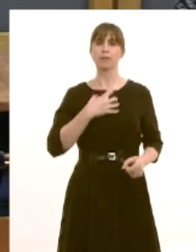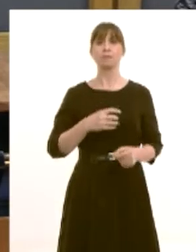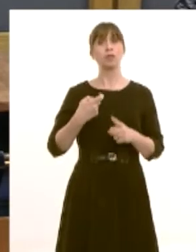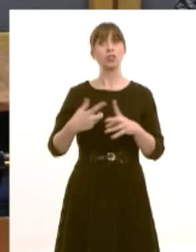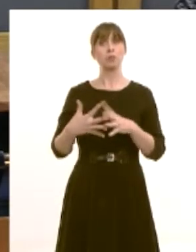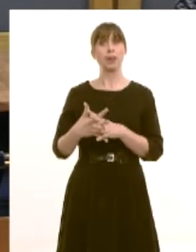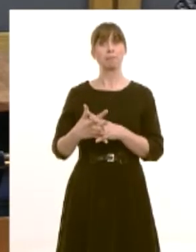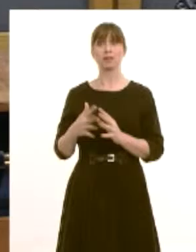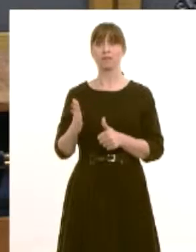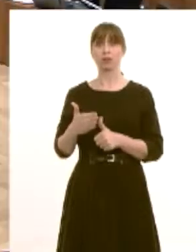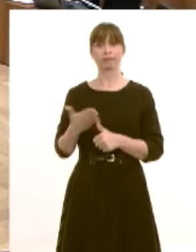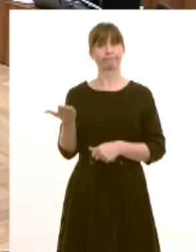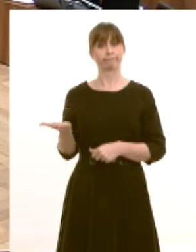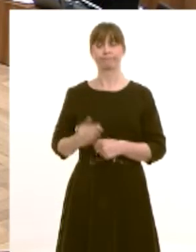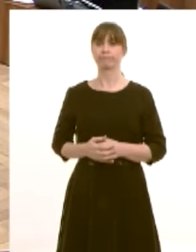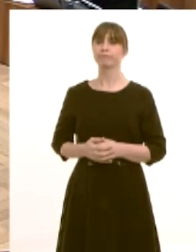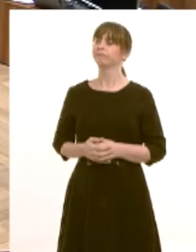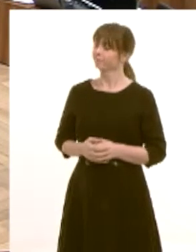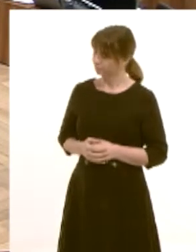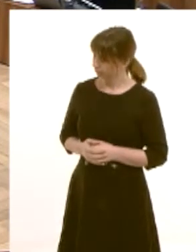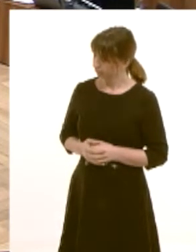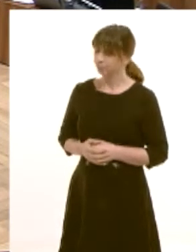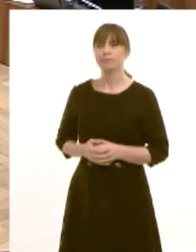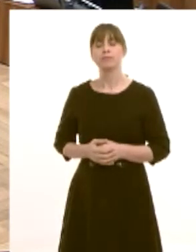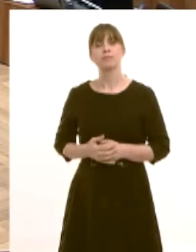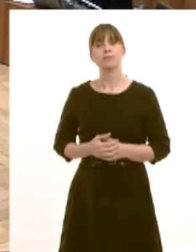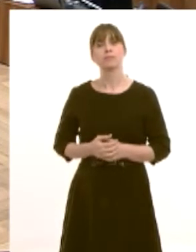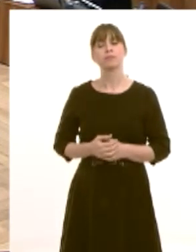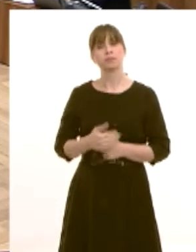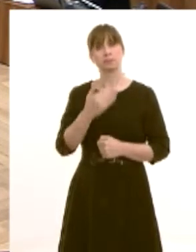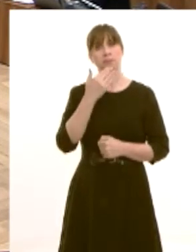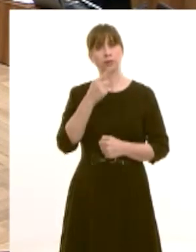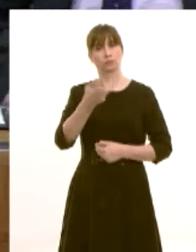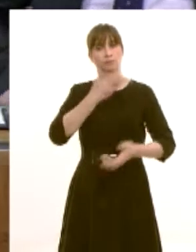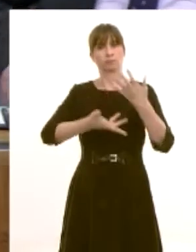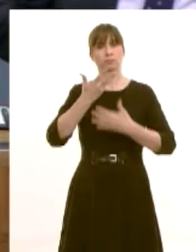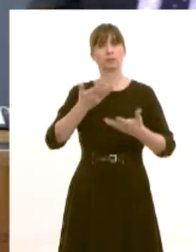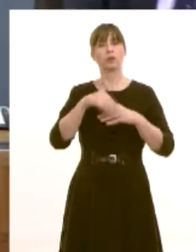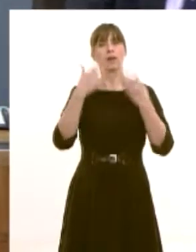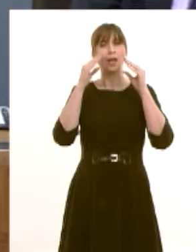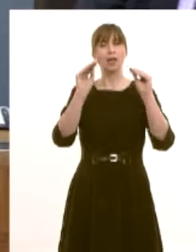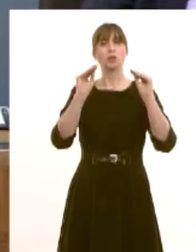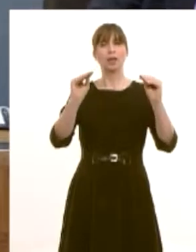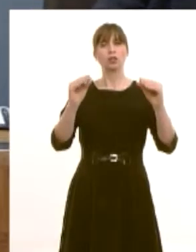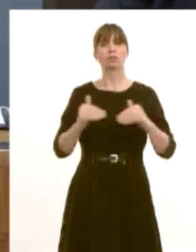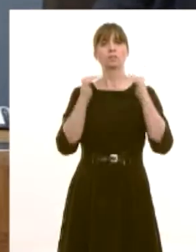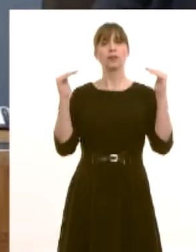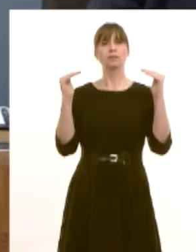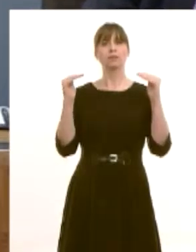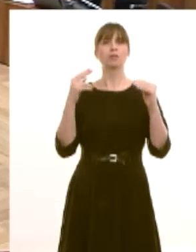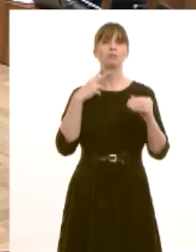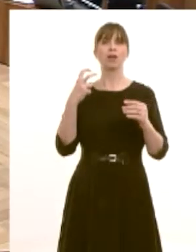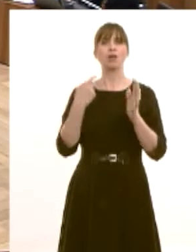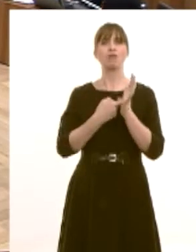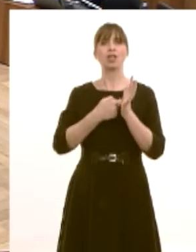Kirsty Williams. Thank you, Preziding Officer. Will the First Minister make a statement on educational standards in Brecon and Radnorshire? Well,